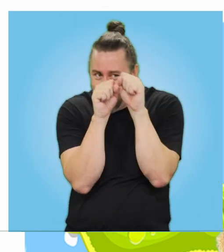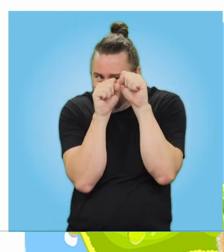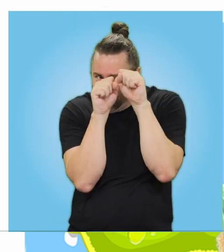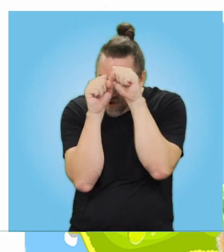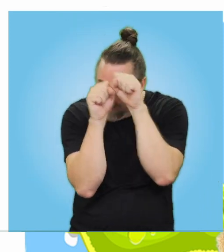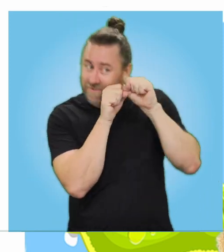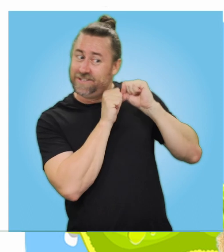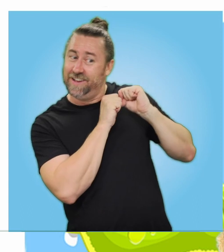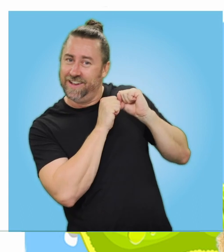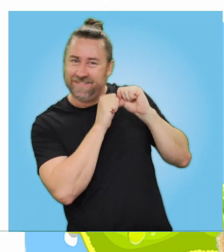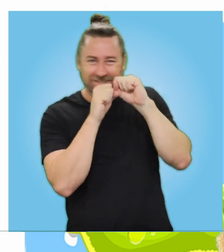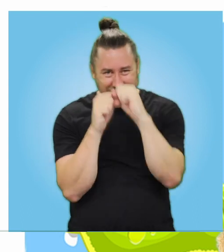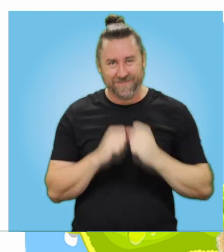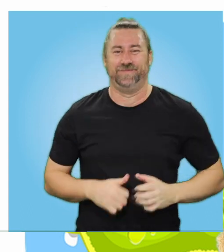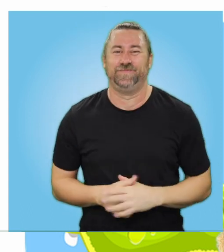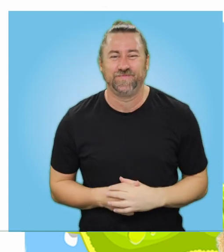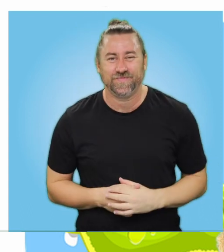out of sight.